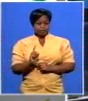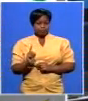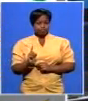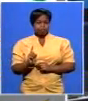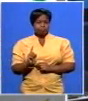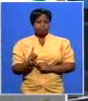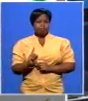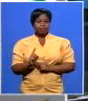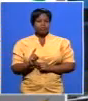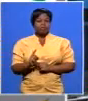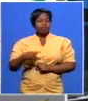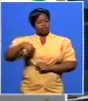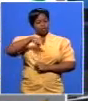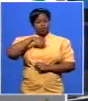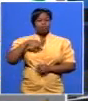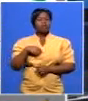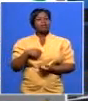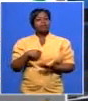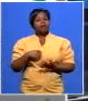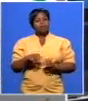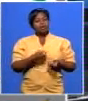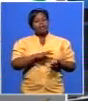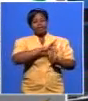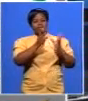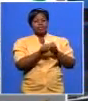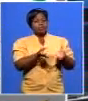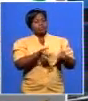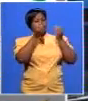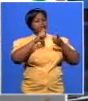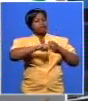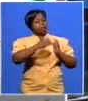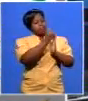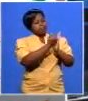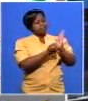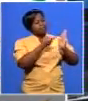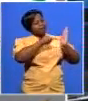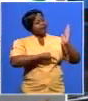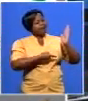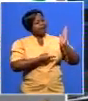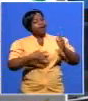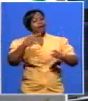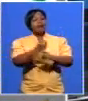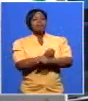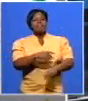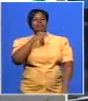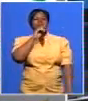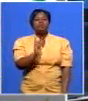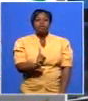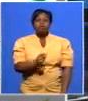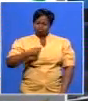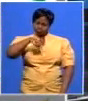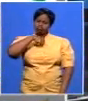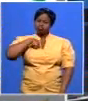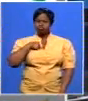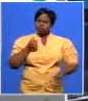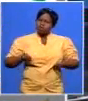the message that we're getting from that base is the message that says that you are delivering services